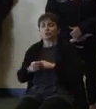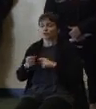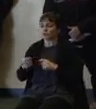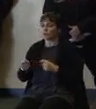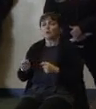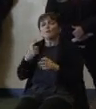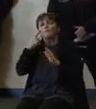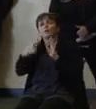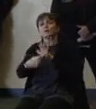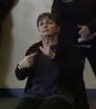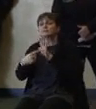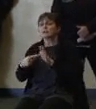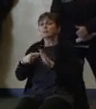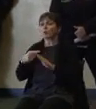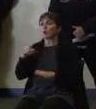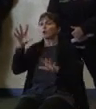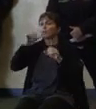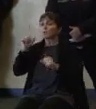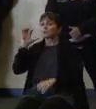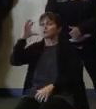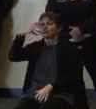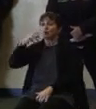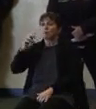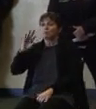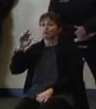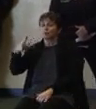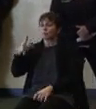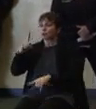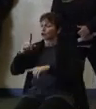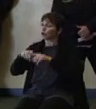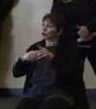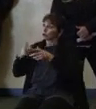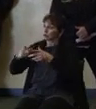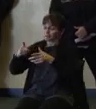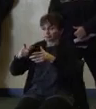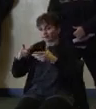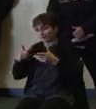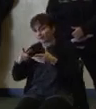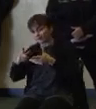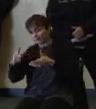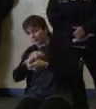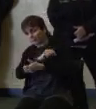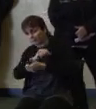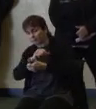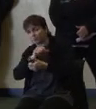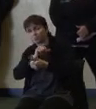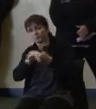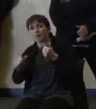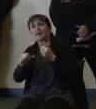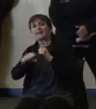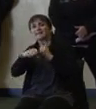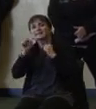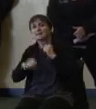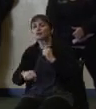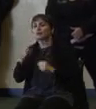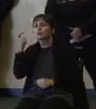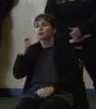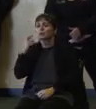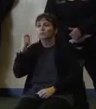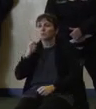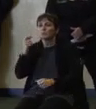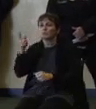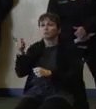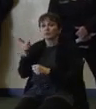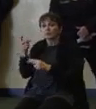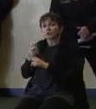case, couldn't get through Congress an extension of the unemployment benefits, so he went to already appropriated money in FEMA.